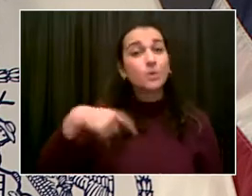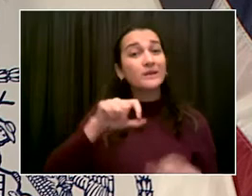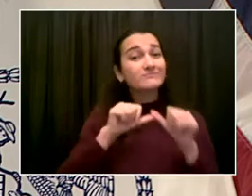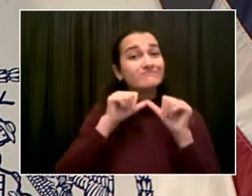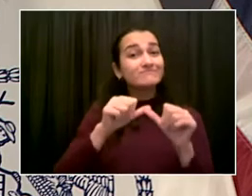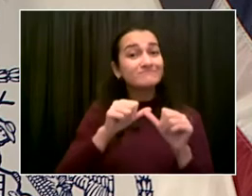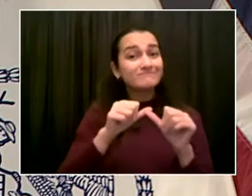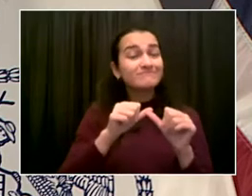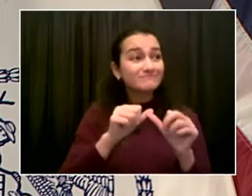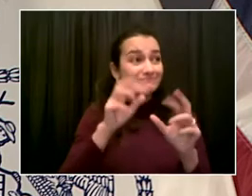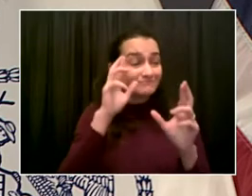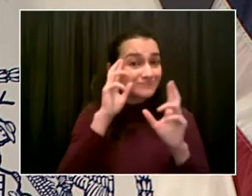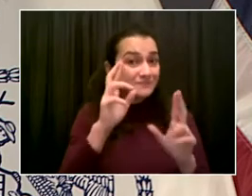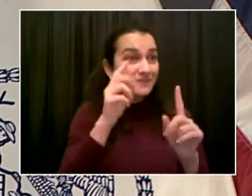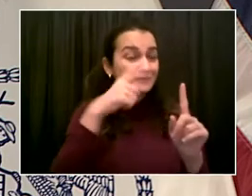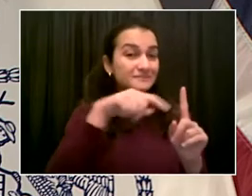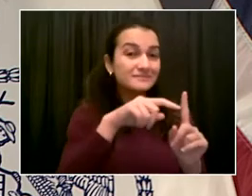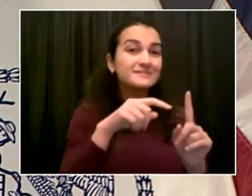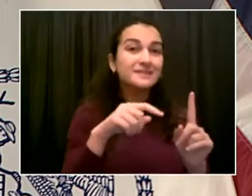keep everyone safer.